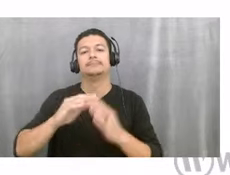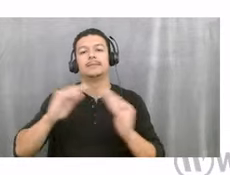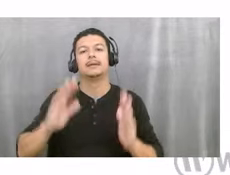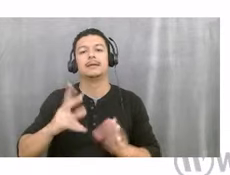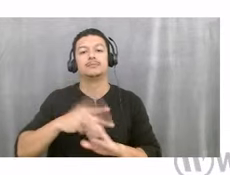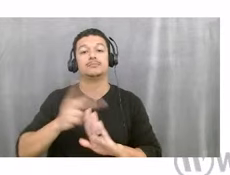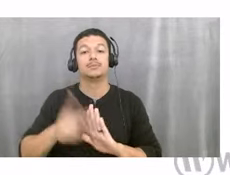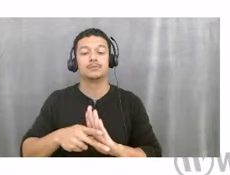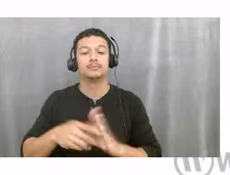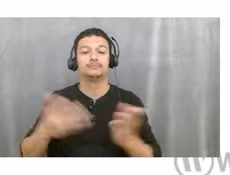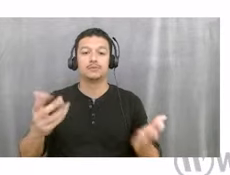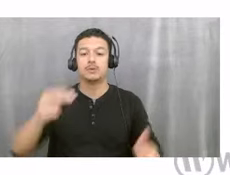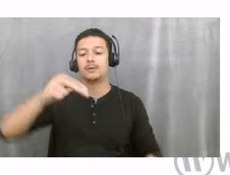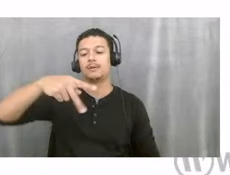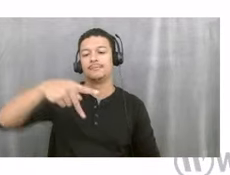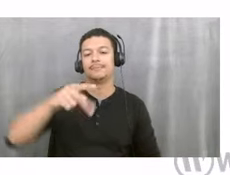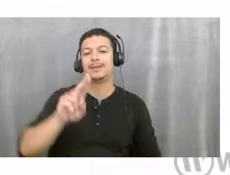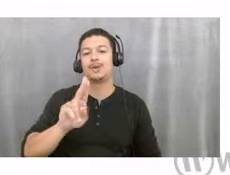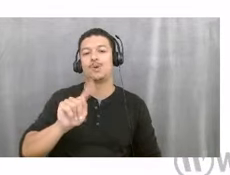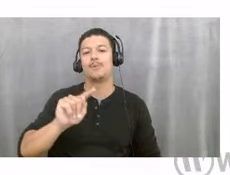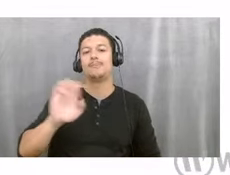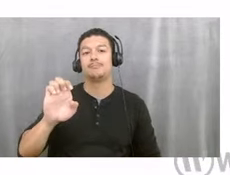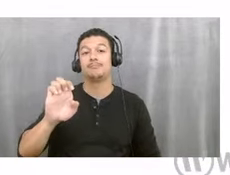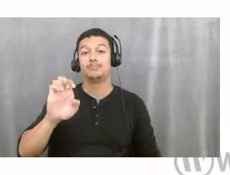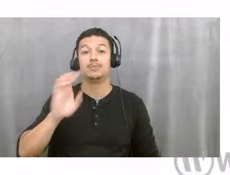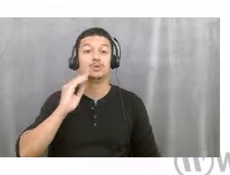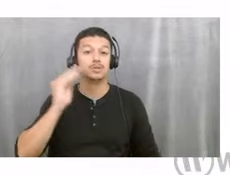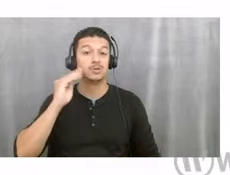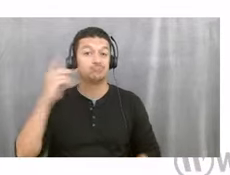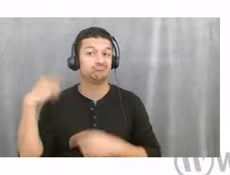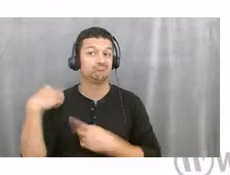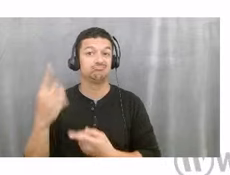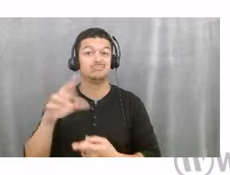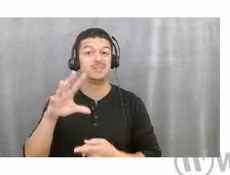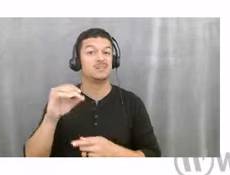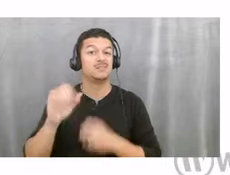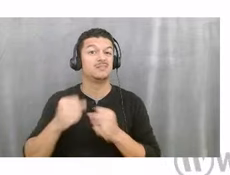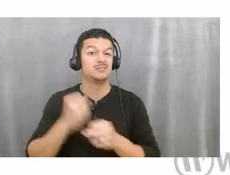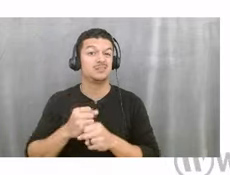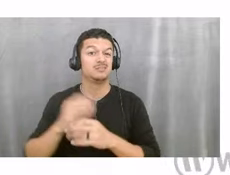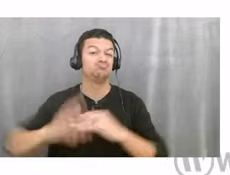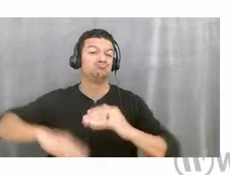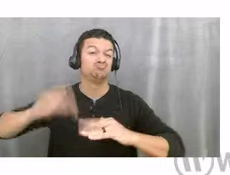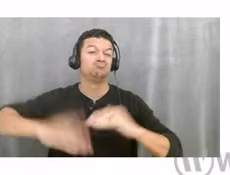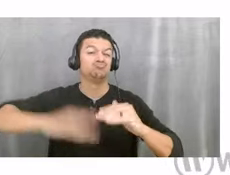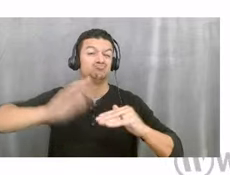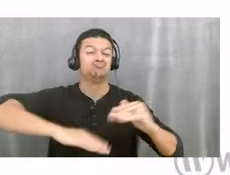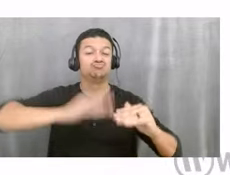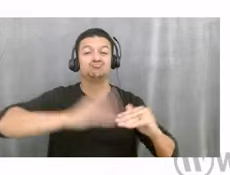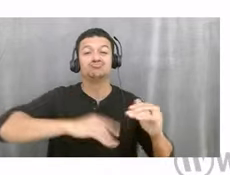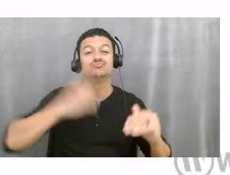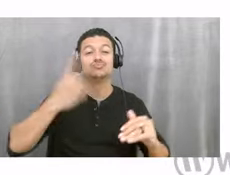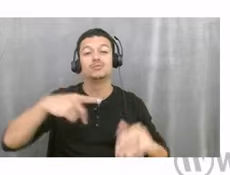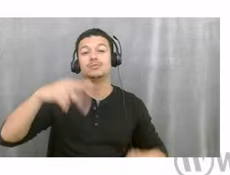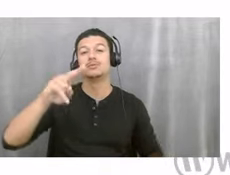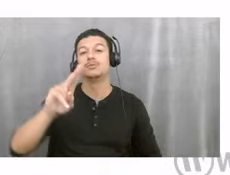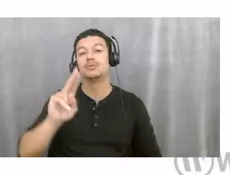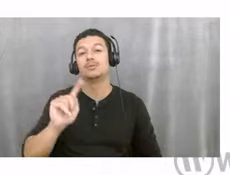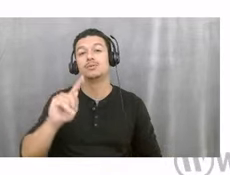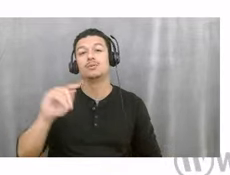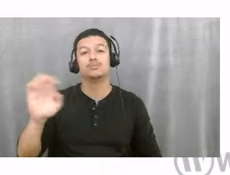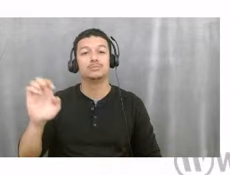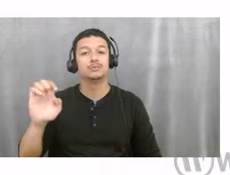Homes. They've been an active builder in Palm Beach County for over 50 years through both their Pulte Homes brands and their Devasta brand.